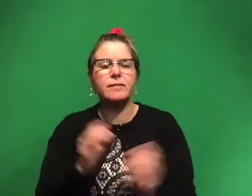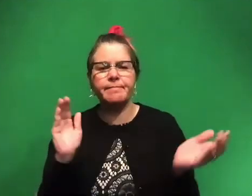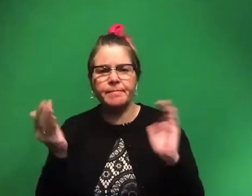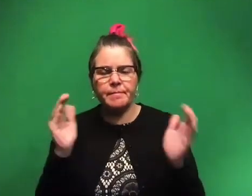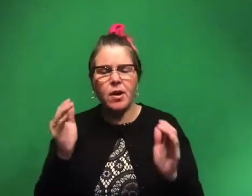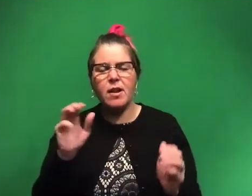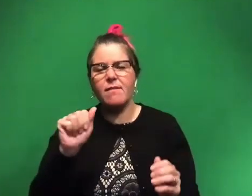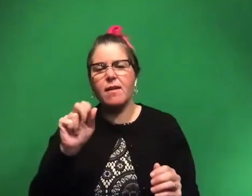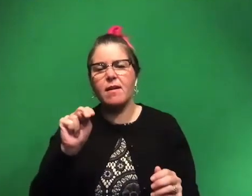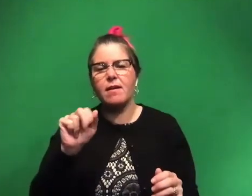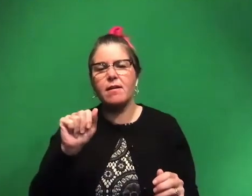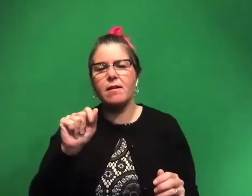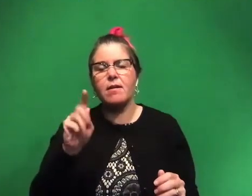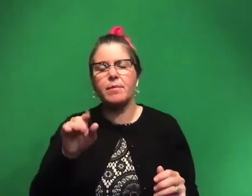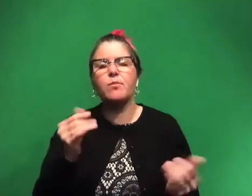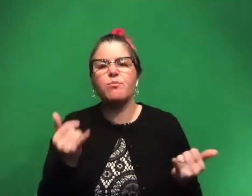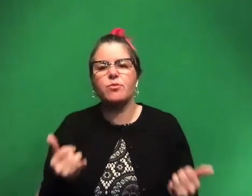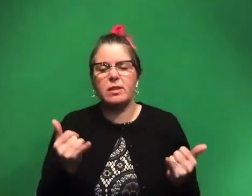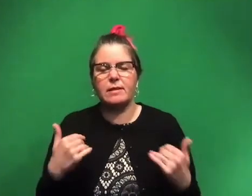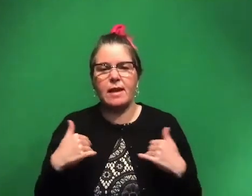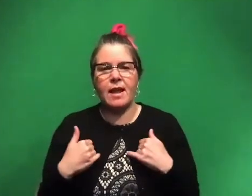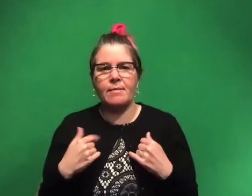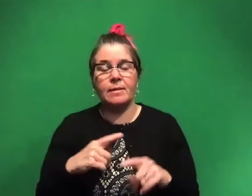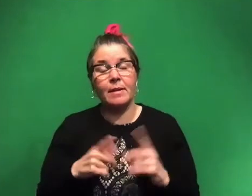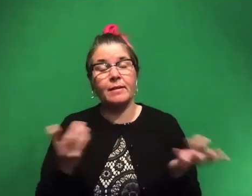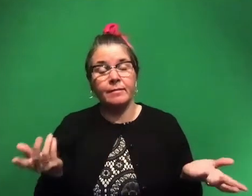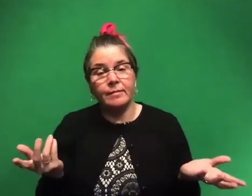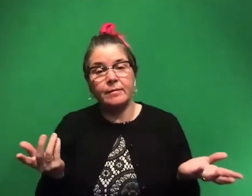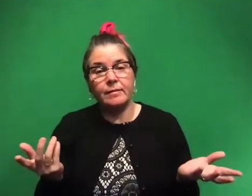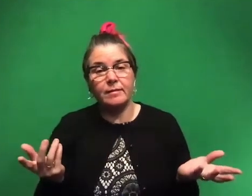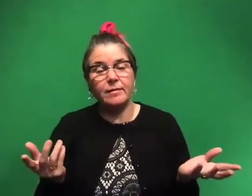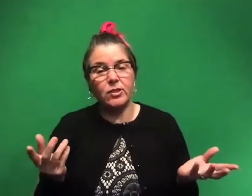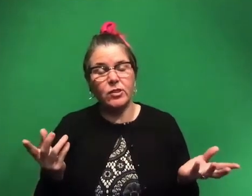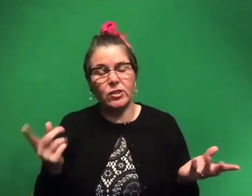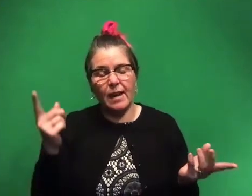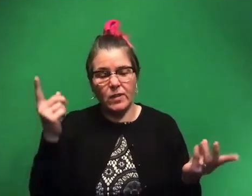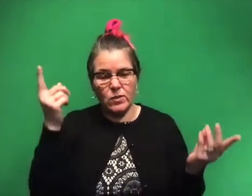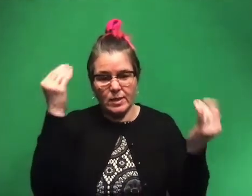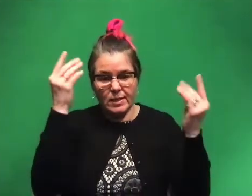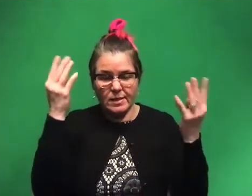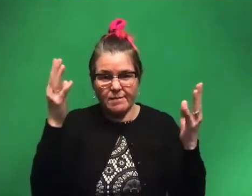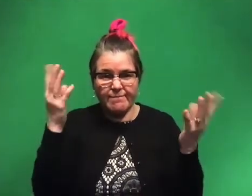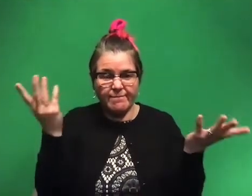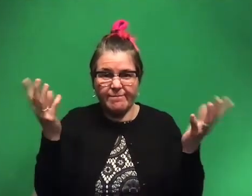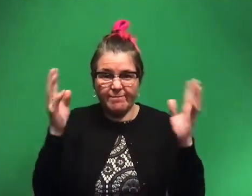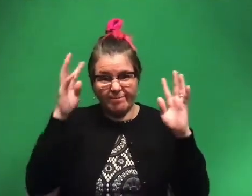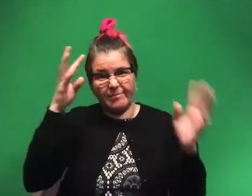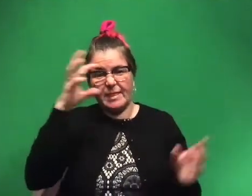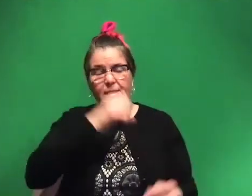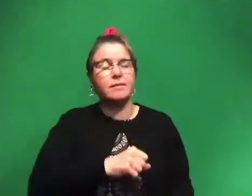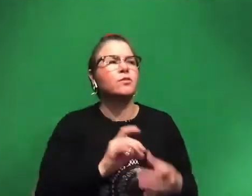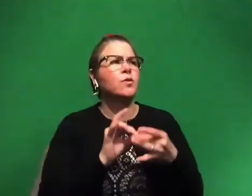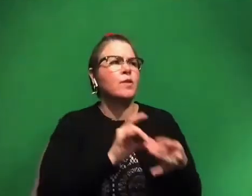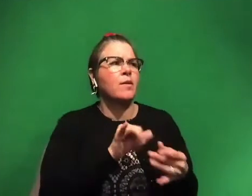to present day animals, but yeah, some of it can be left to the imagination. Cool. Related to that